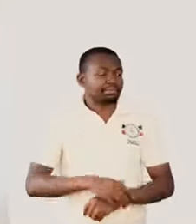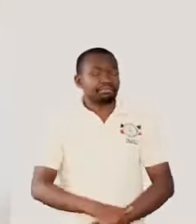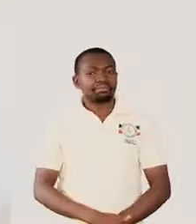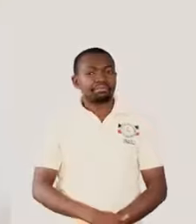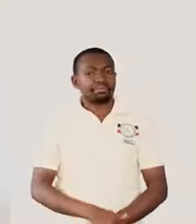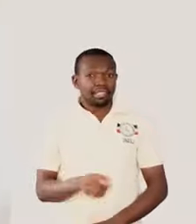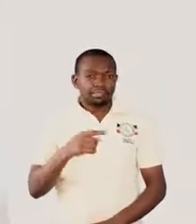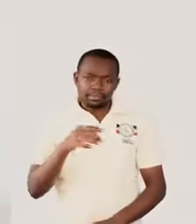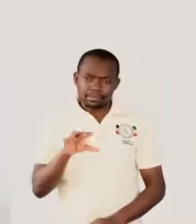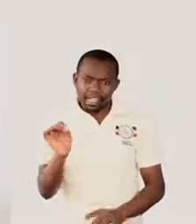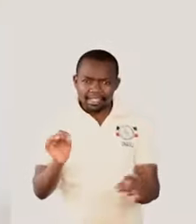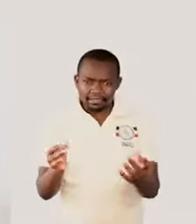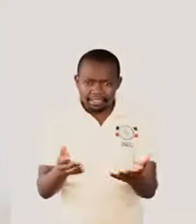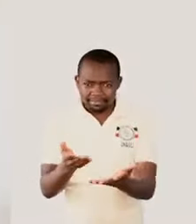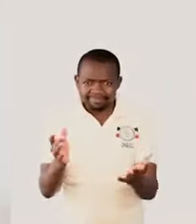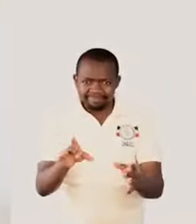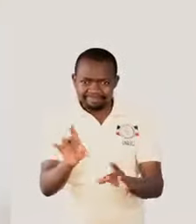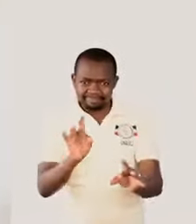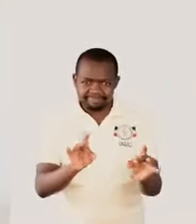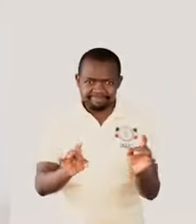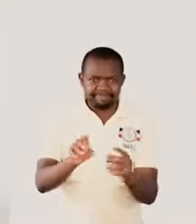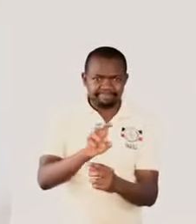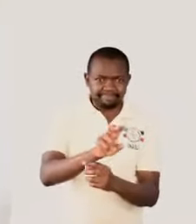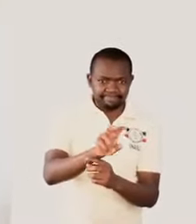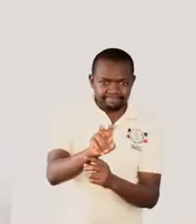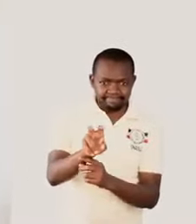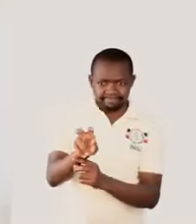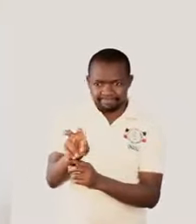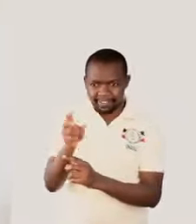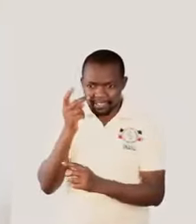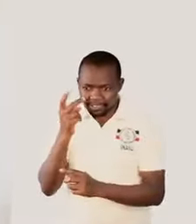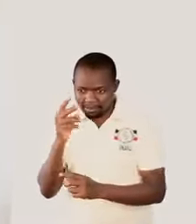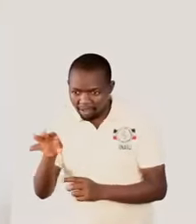Let us identify as many objects around us.